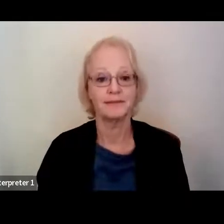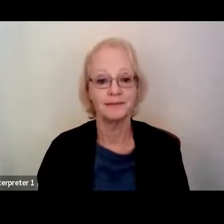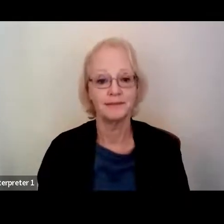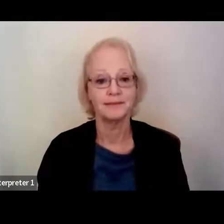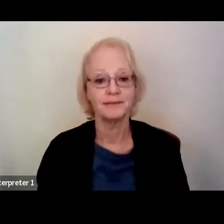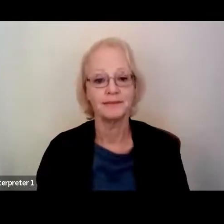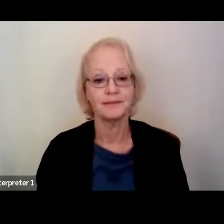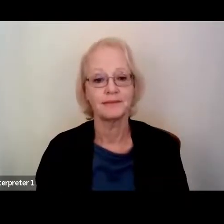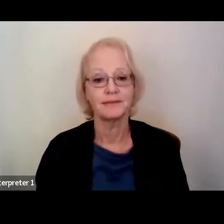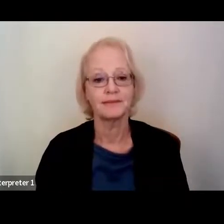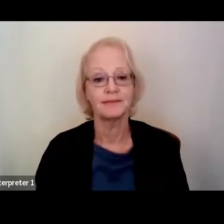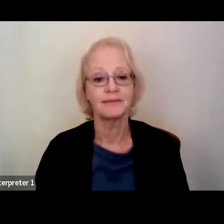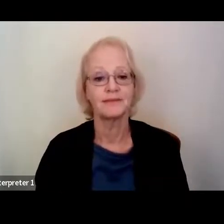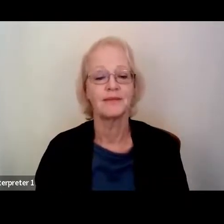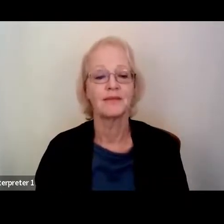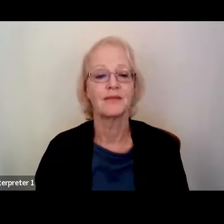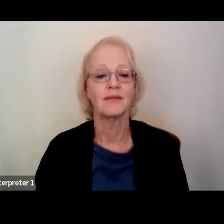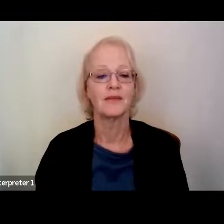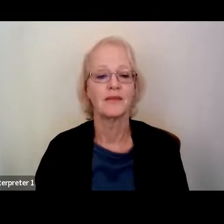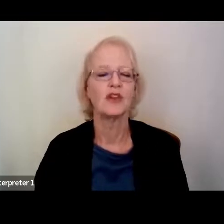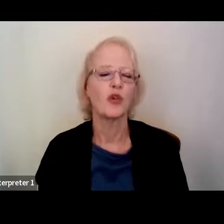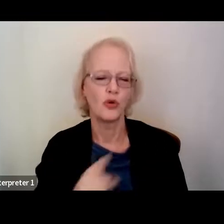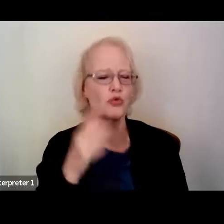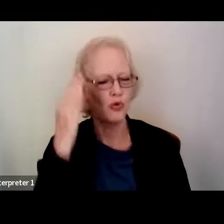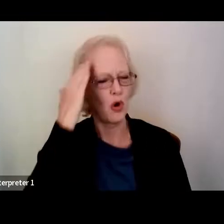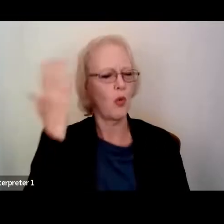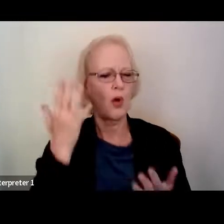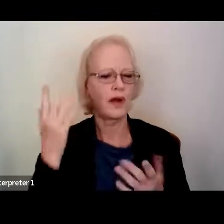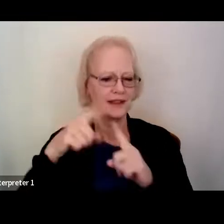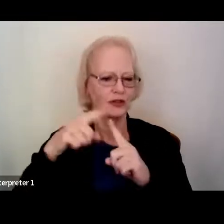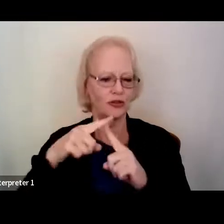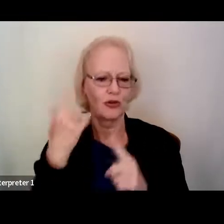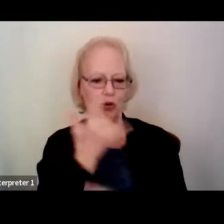So you can just have a quick visual image of them.